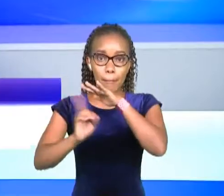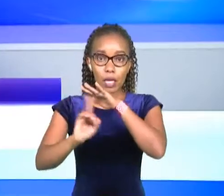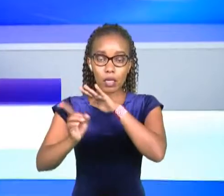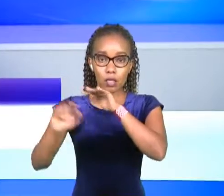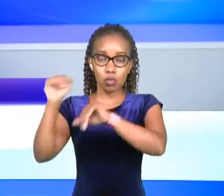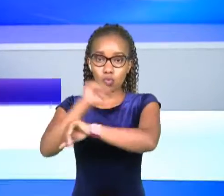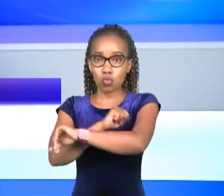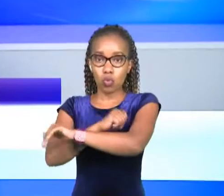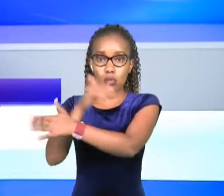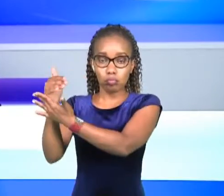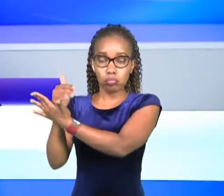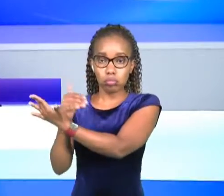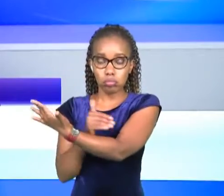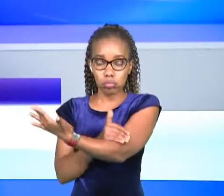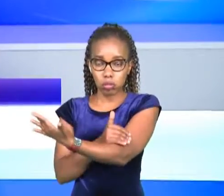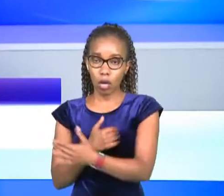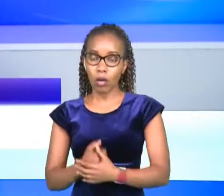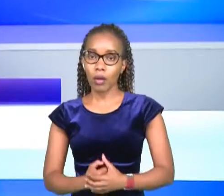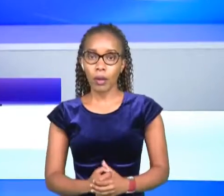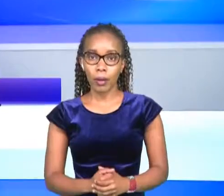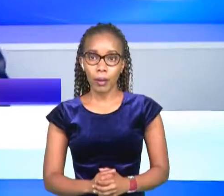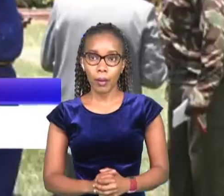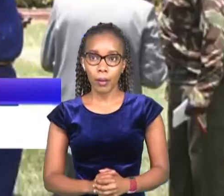nyakunde kelvin with the story